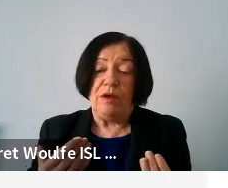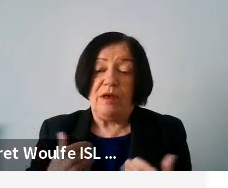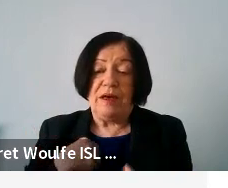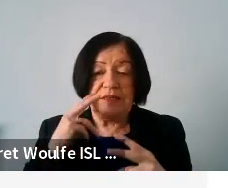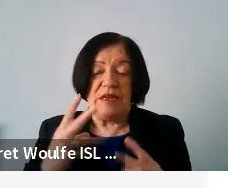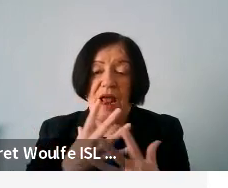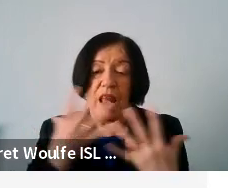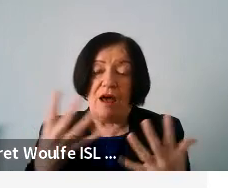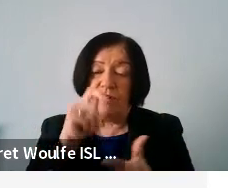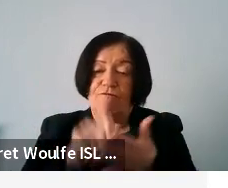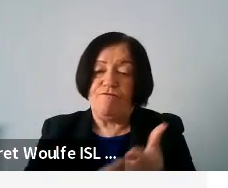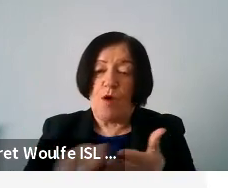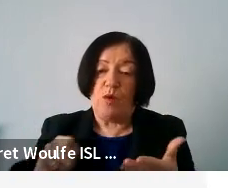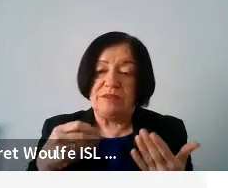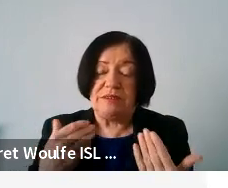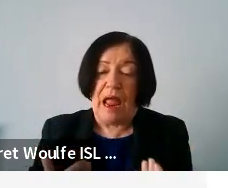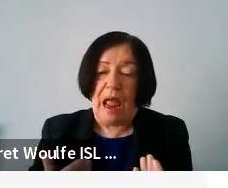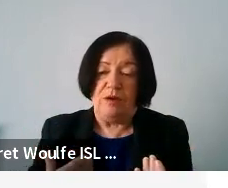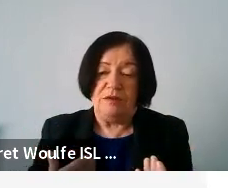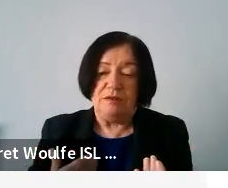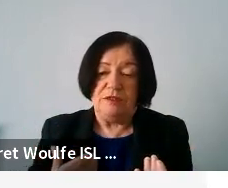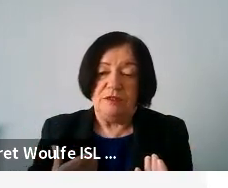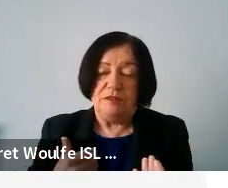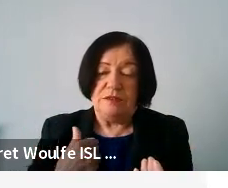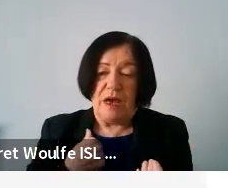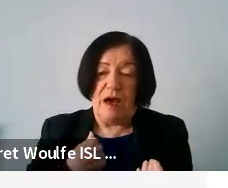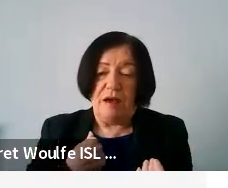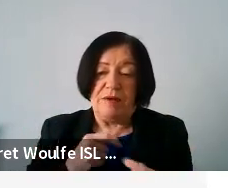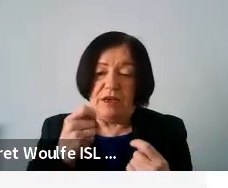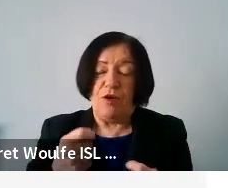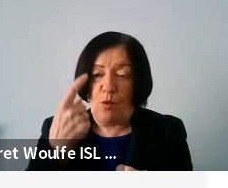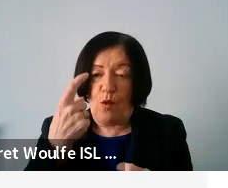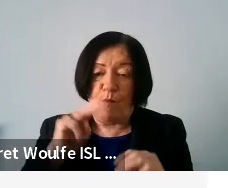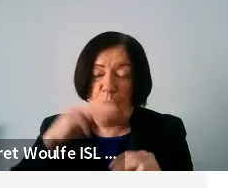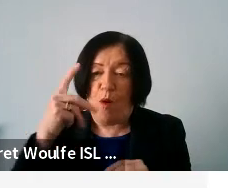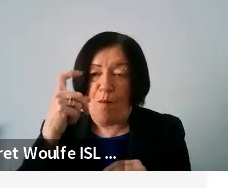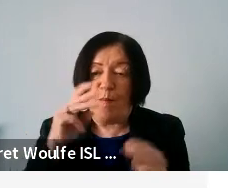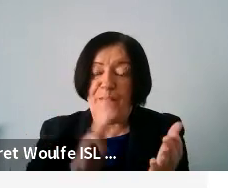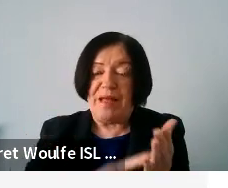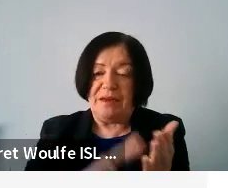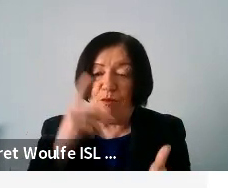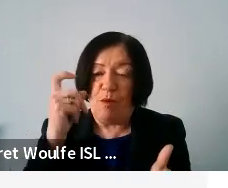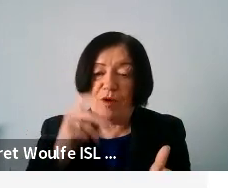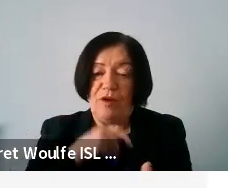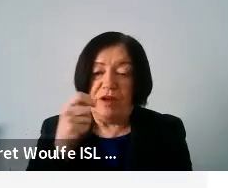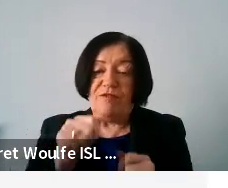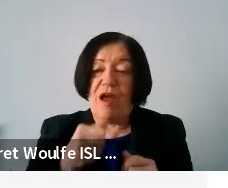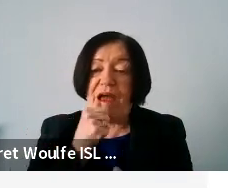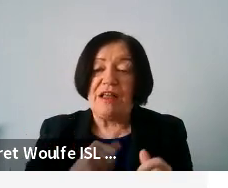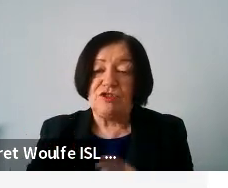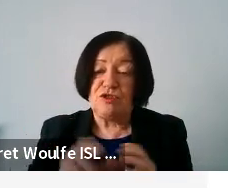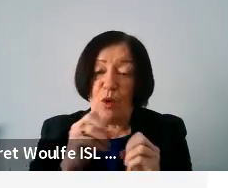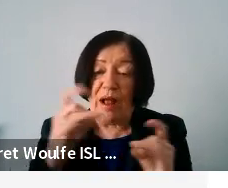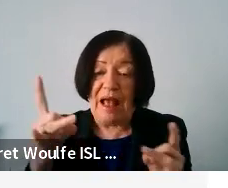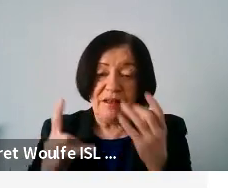see a lot of votes coming in. So I am giving one more minute for everyone to submit their answers. Okay.